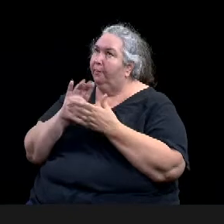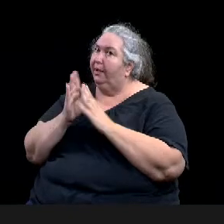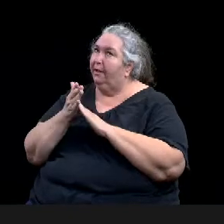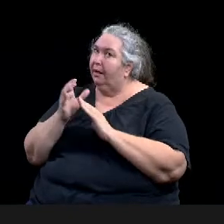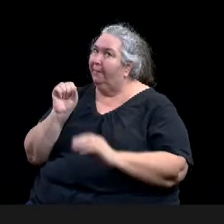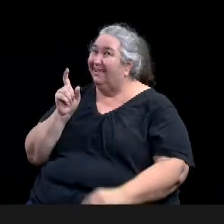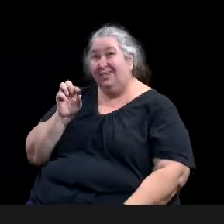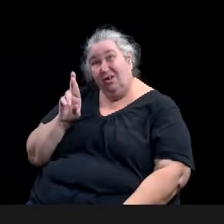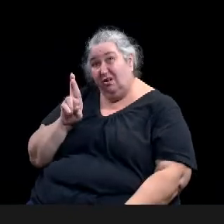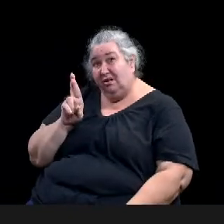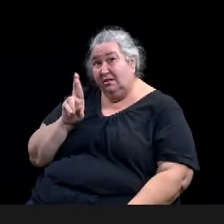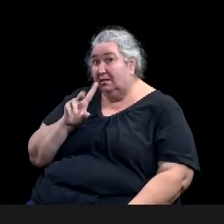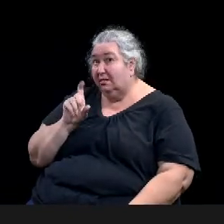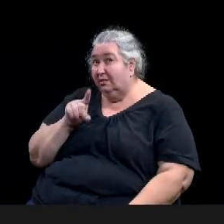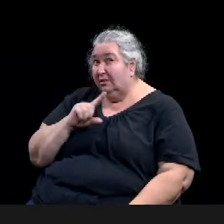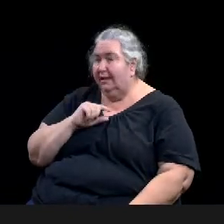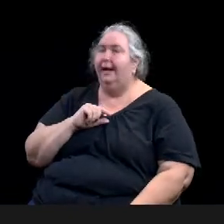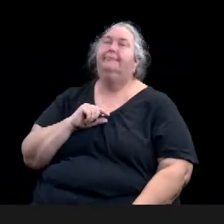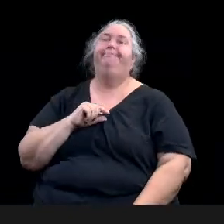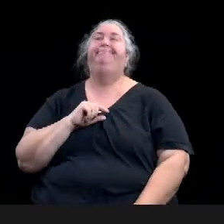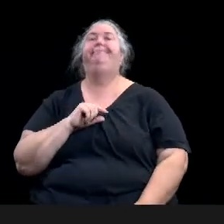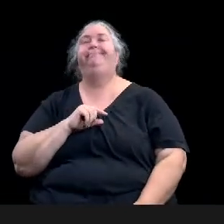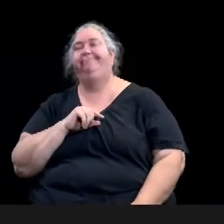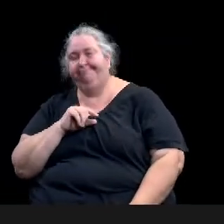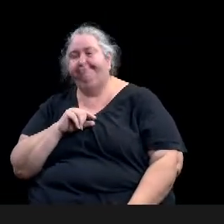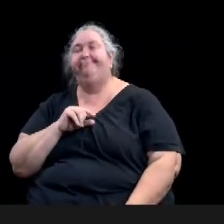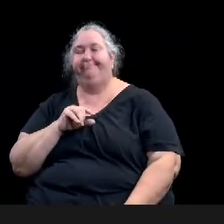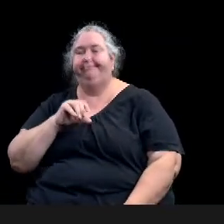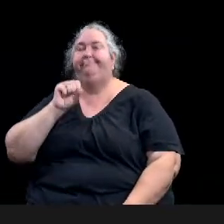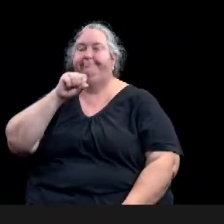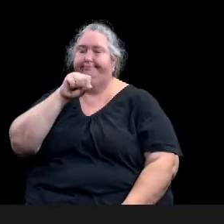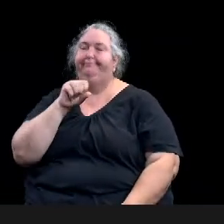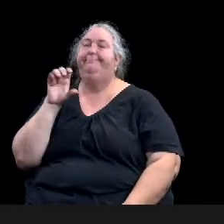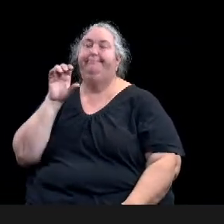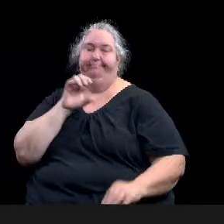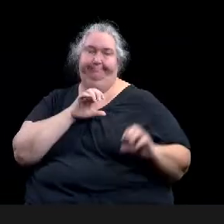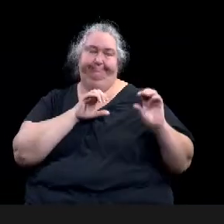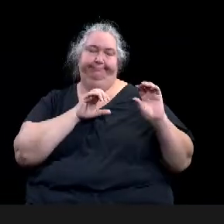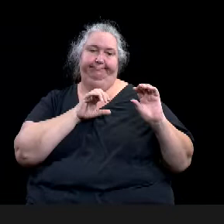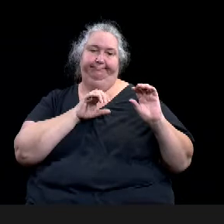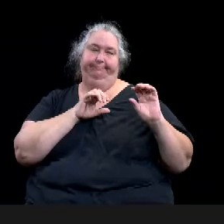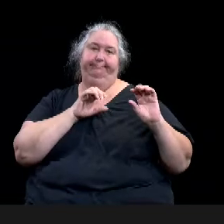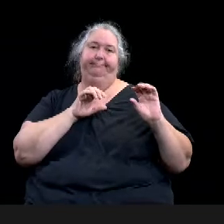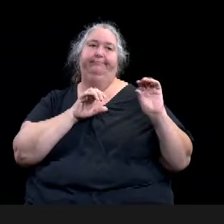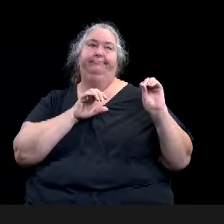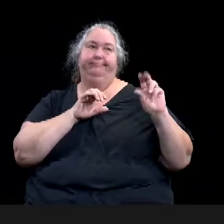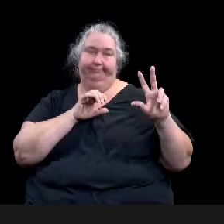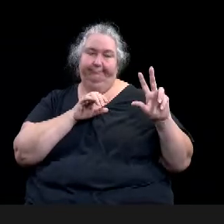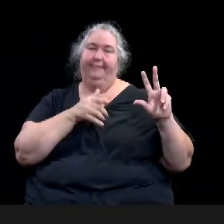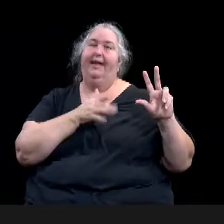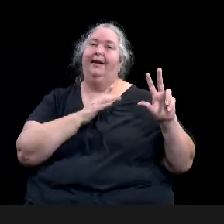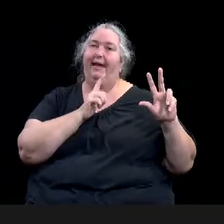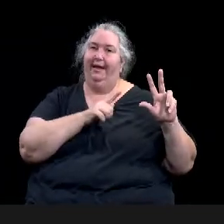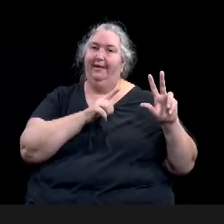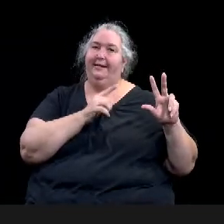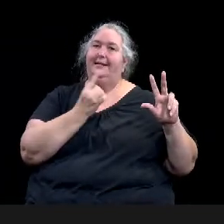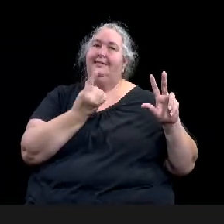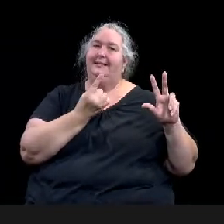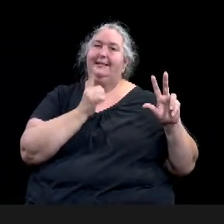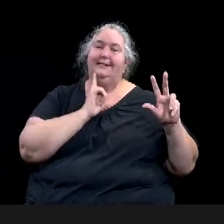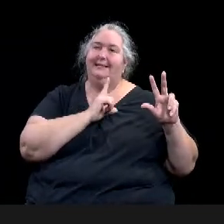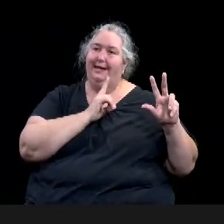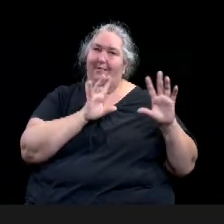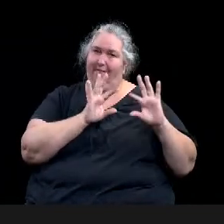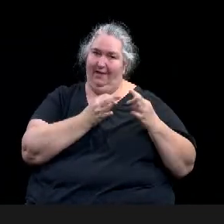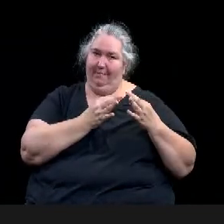family, um, long, you know, owner occupied long-term rental or short-term rental or other uses allowed